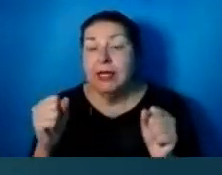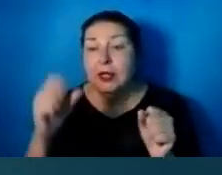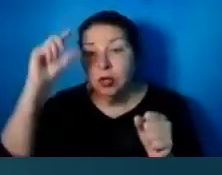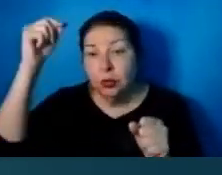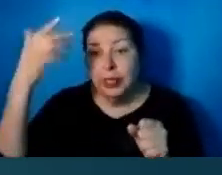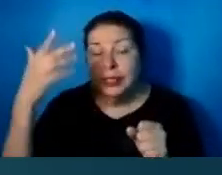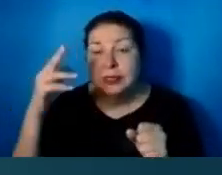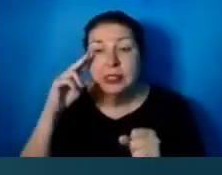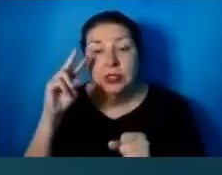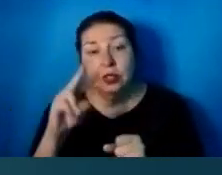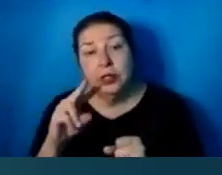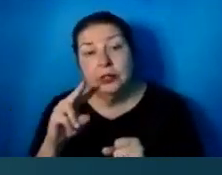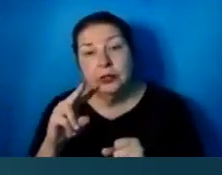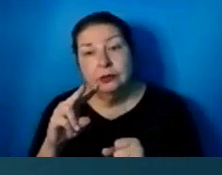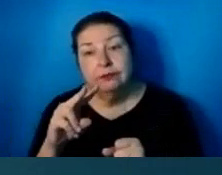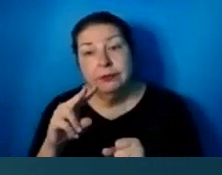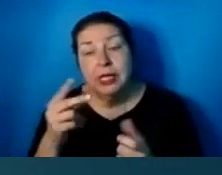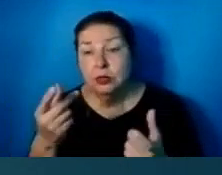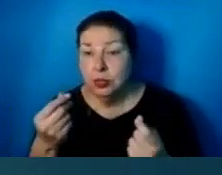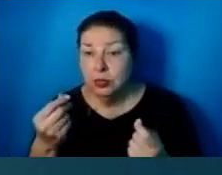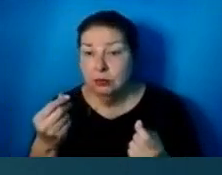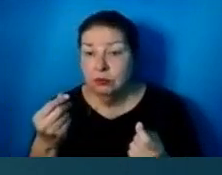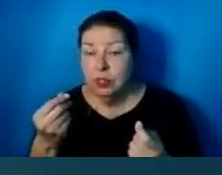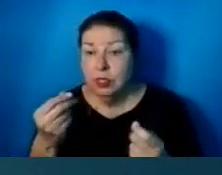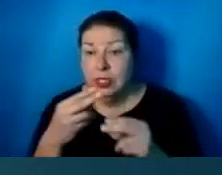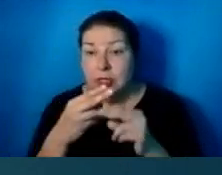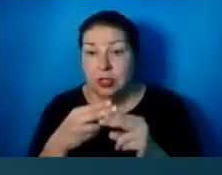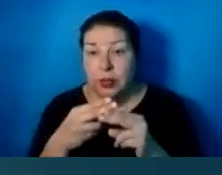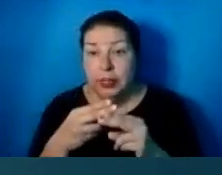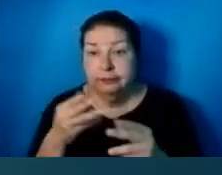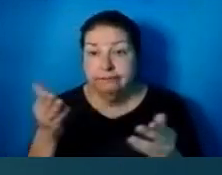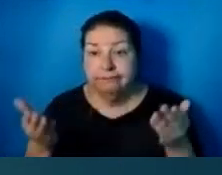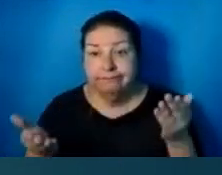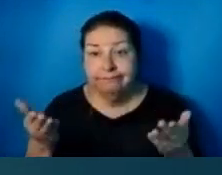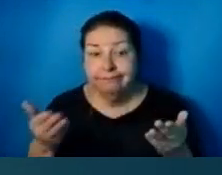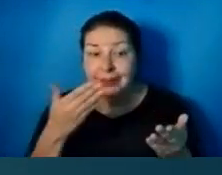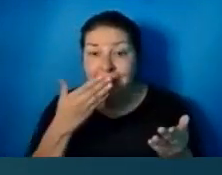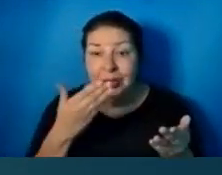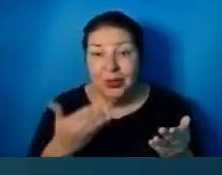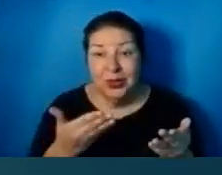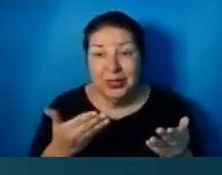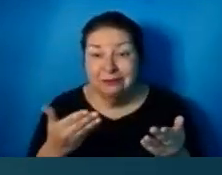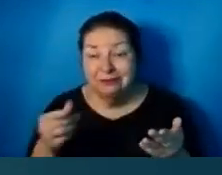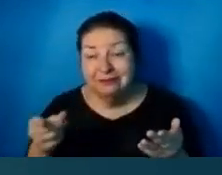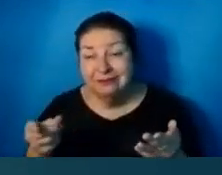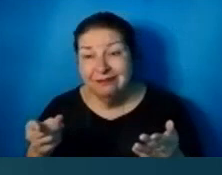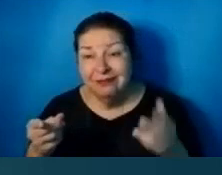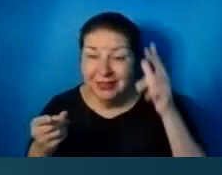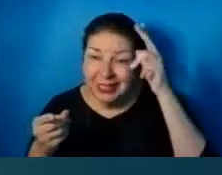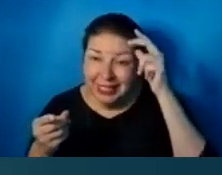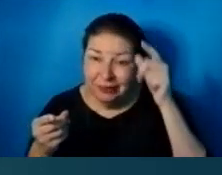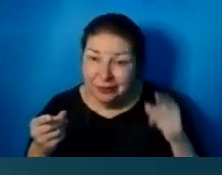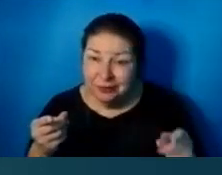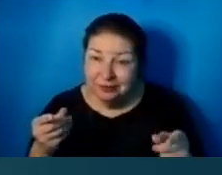you and he's going to wait. Hey, has this person done good or evil in his life? And when